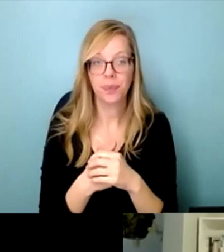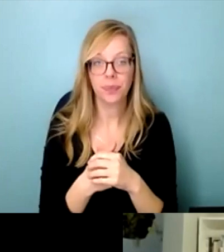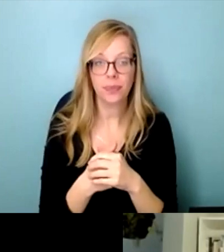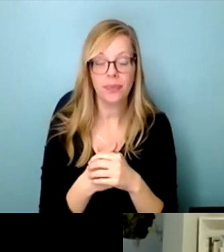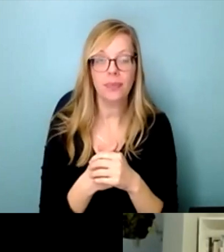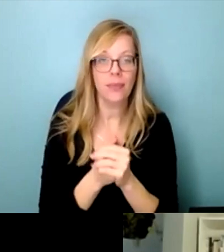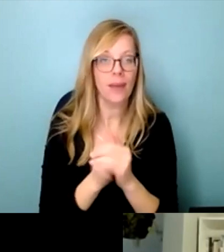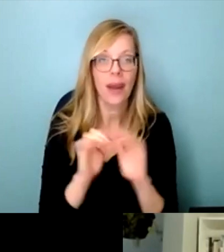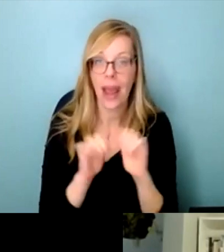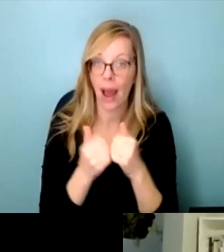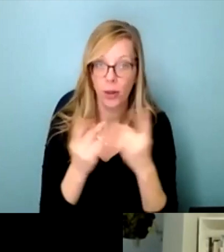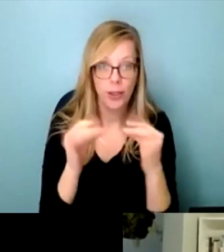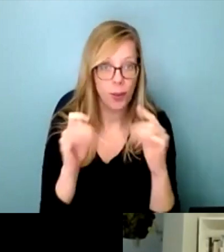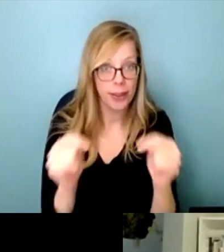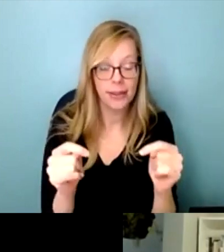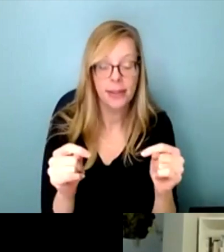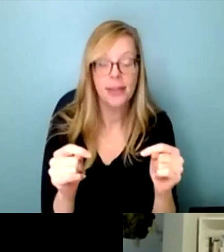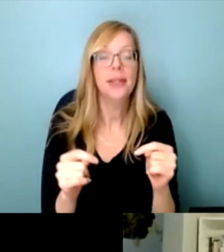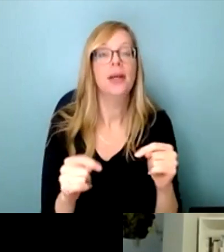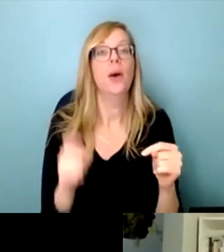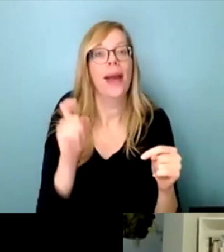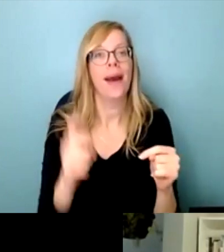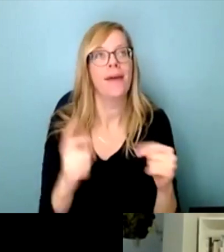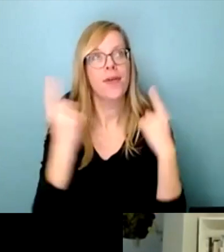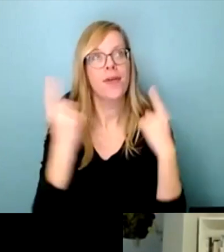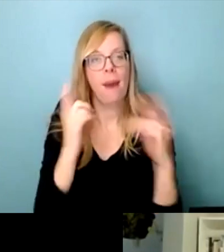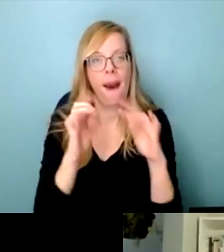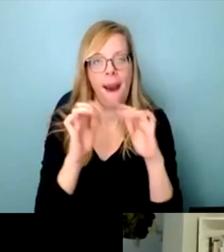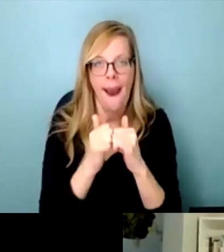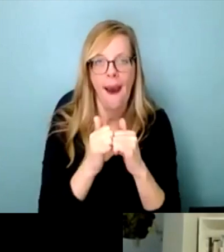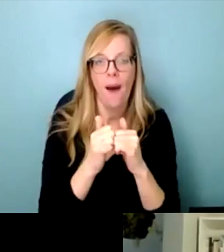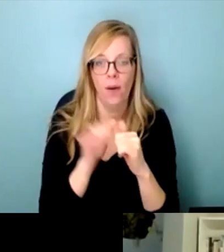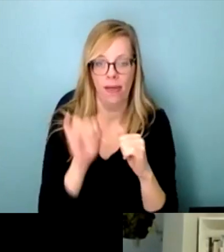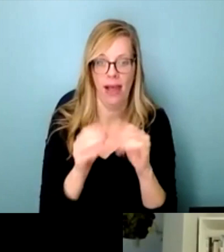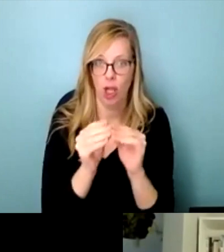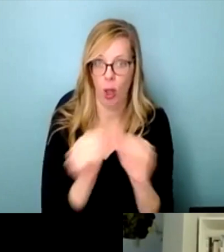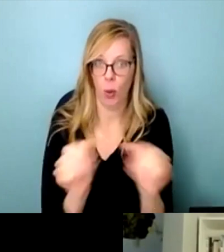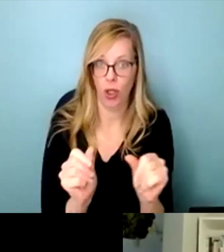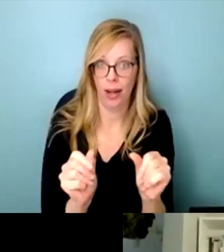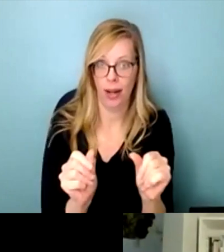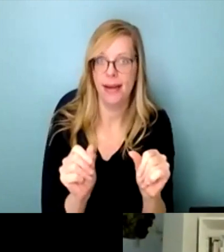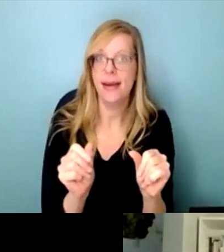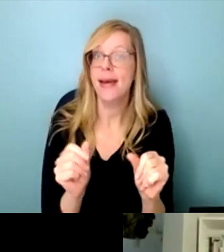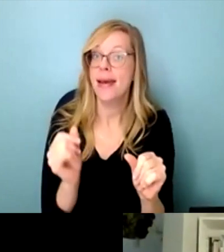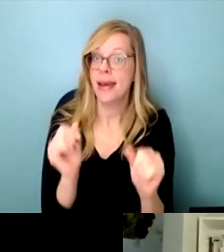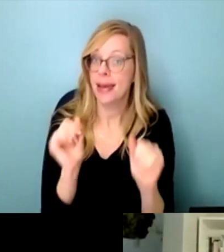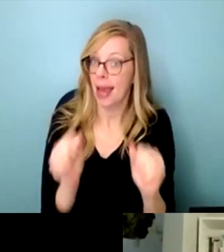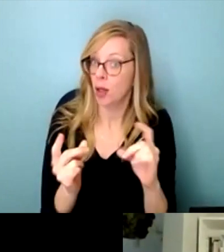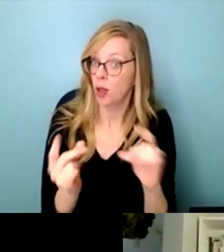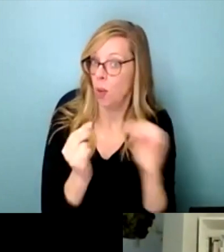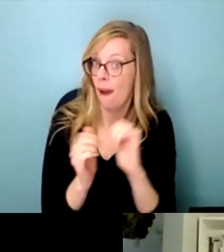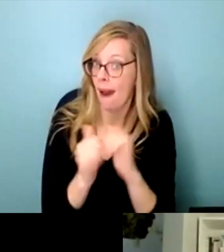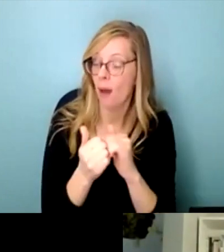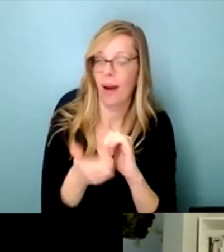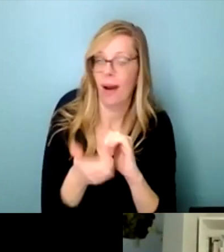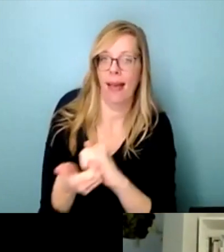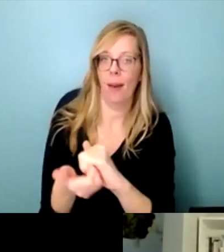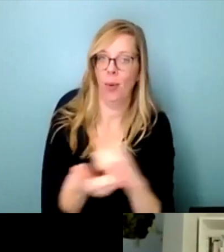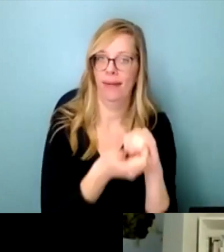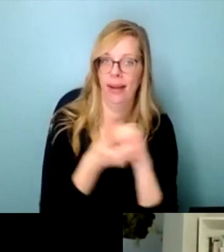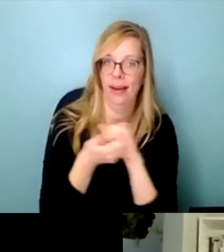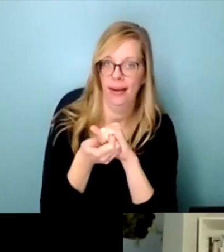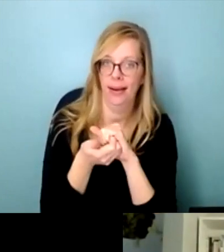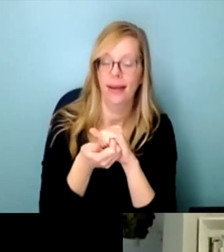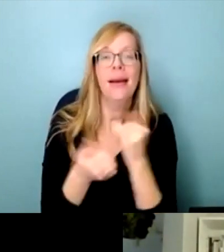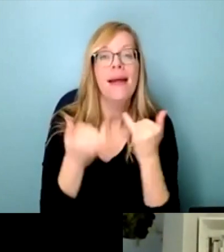uh, best, I think, to push forward these solutions when we can do them, um, collaboratively. So I'm just going to go share my screen